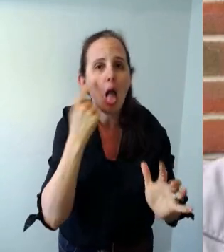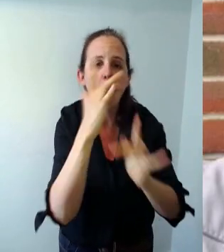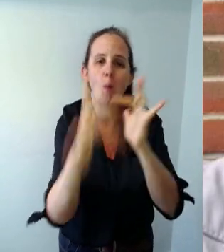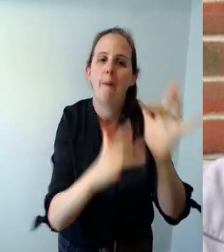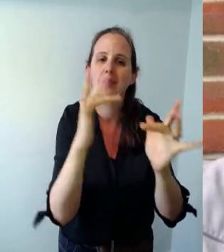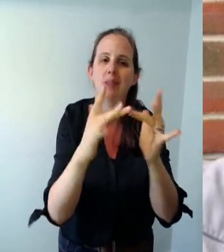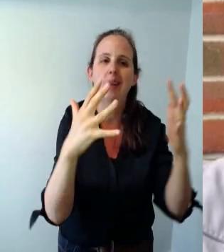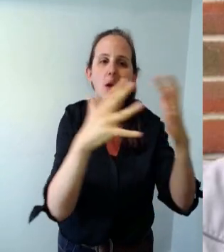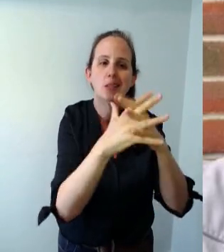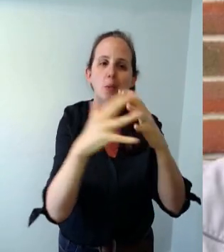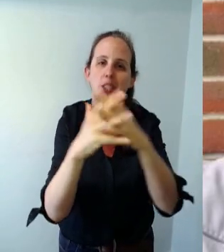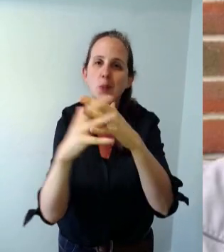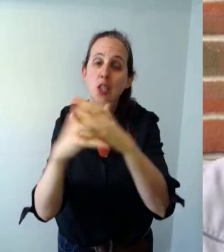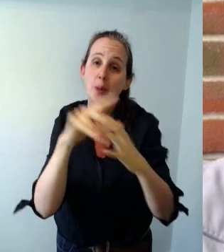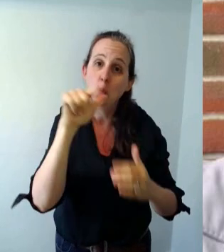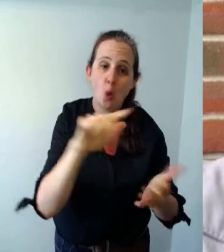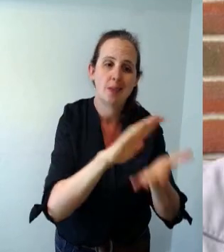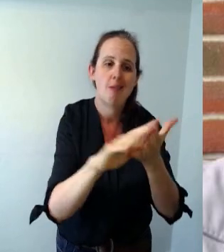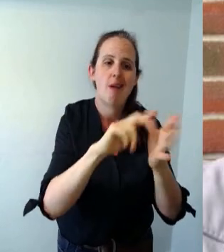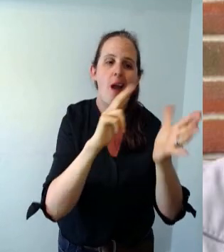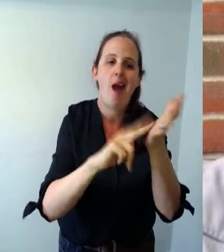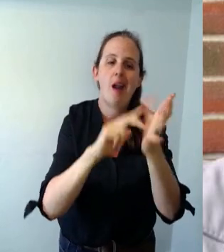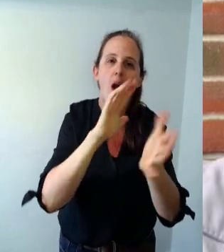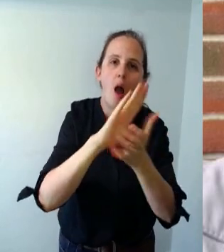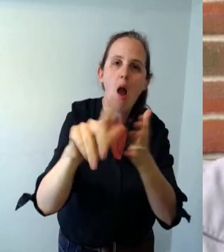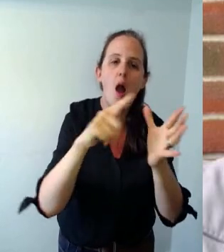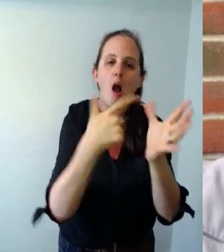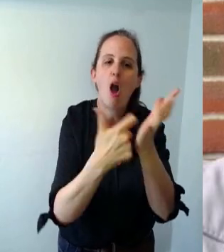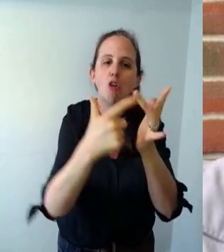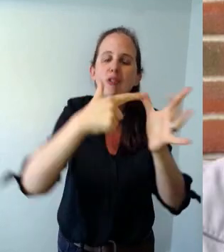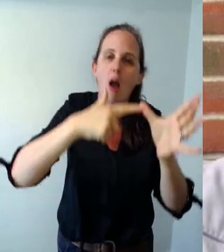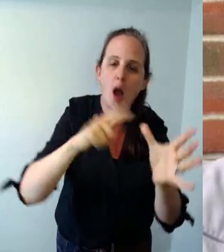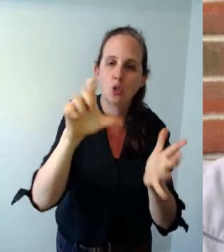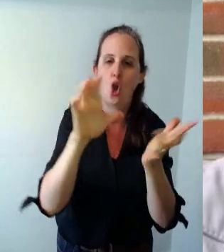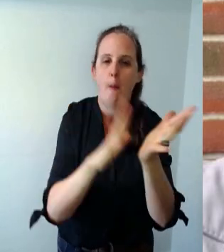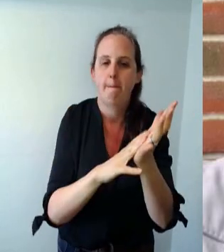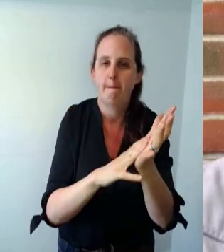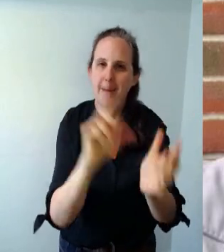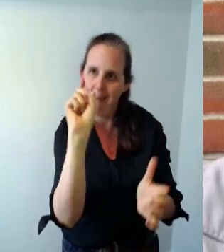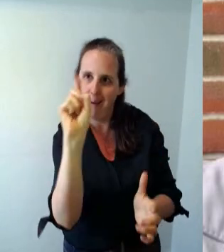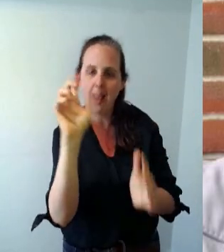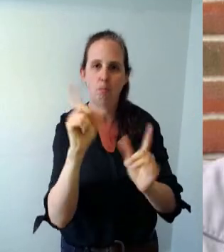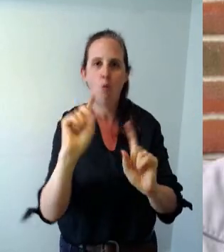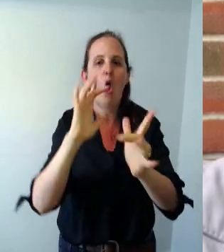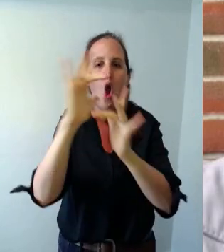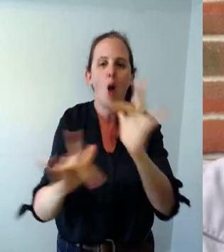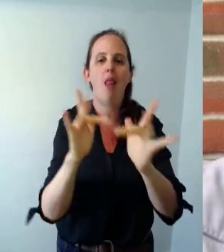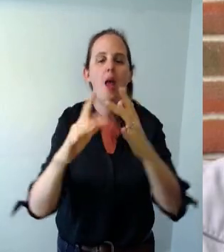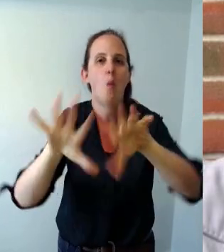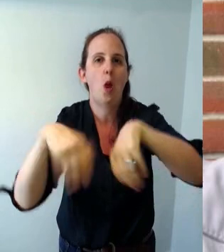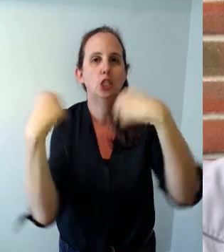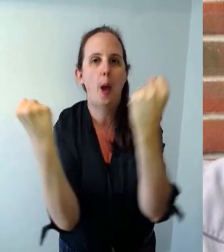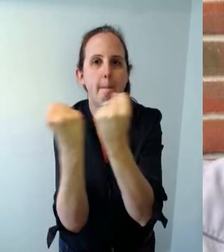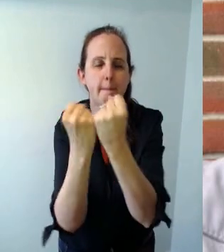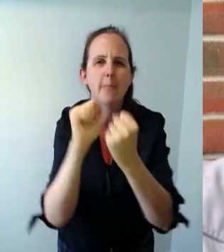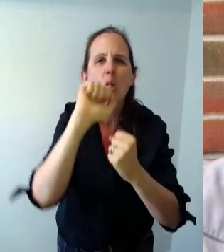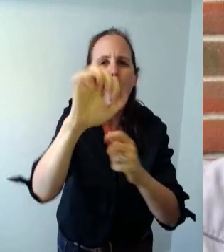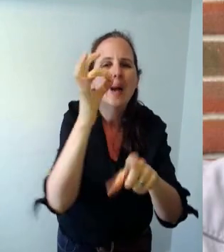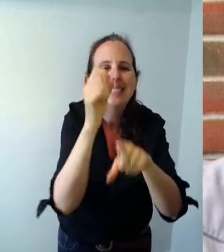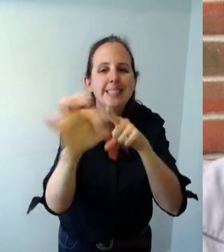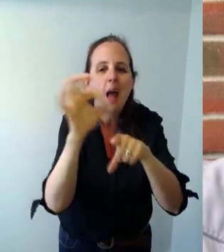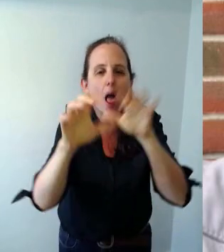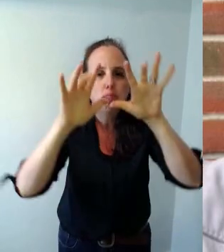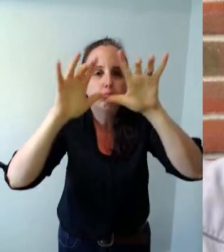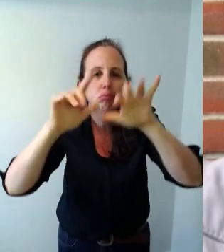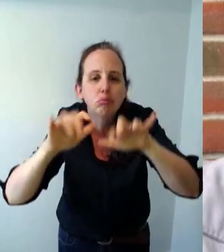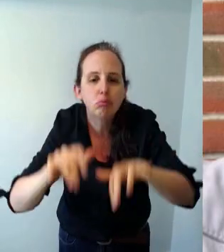www.hanararia.com and then you click on the online workshops you type in your details we'll send you all